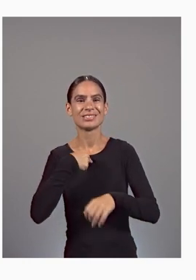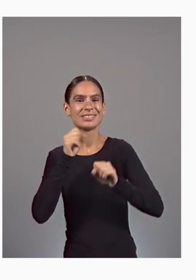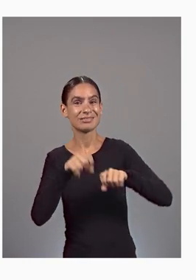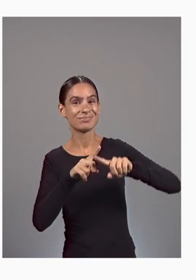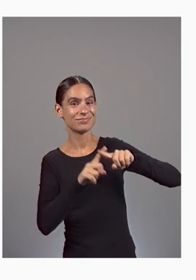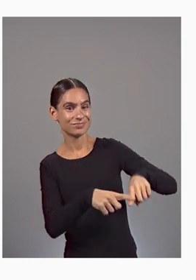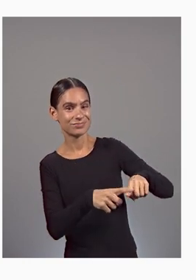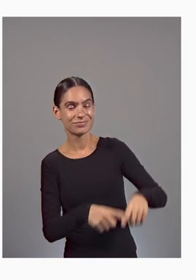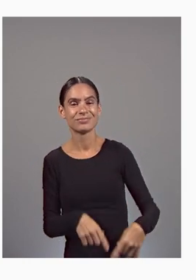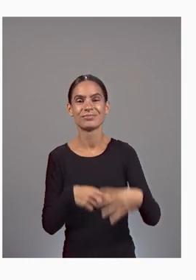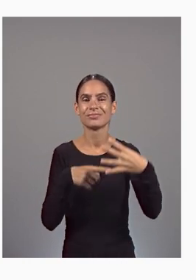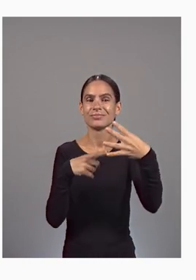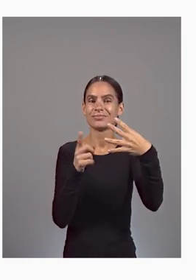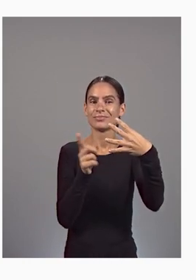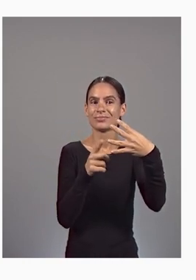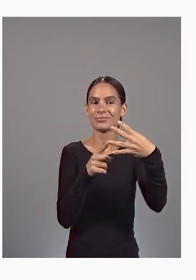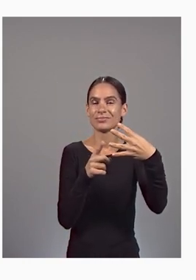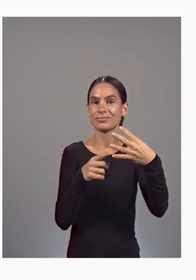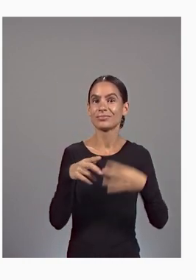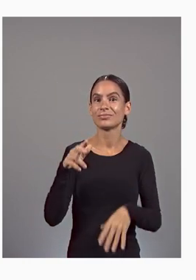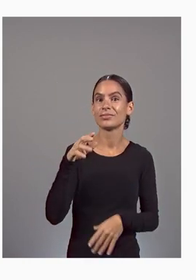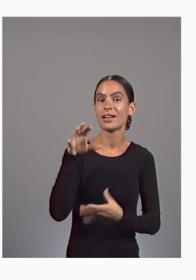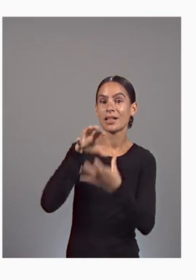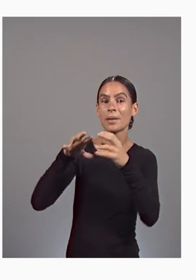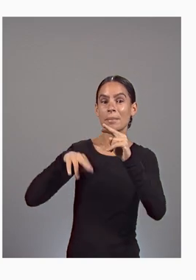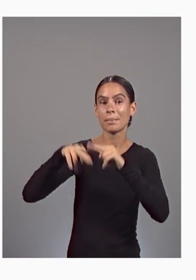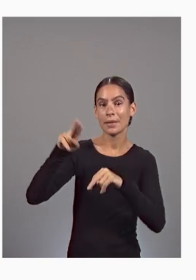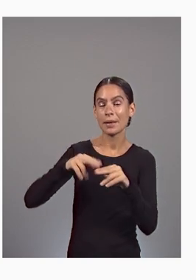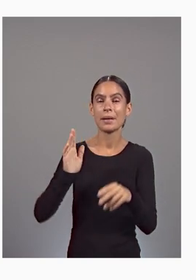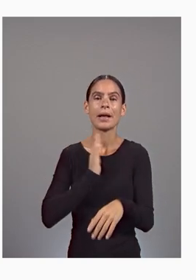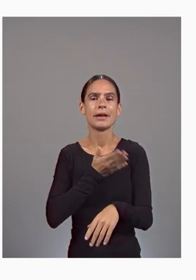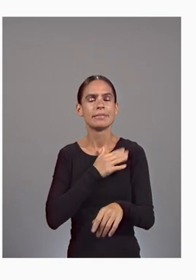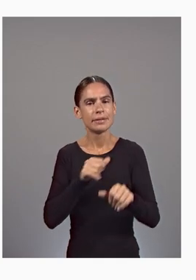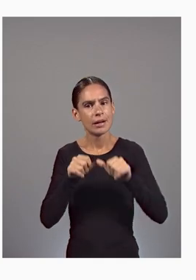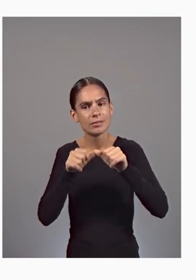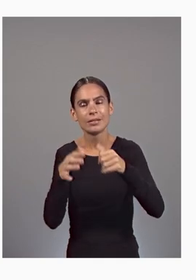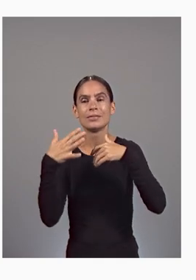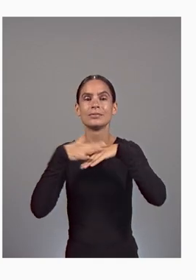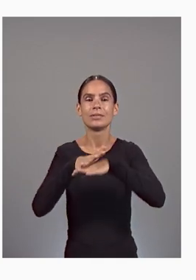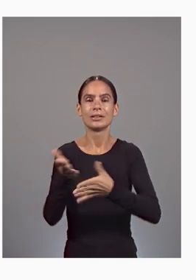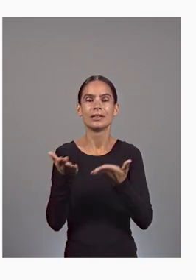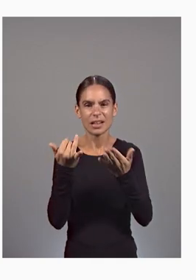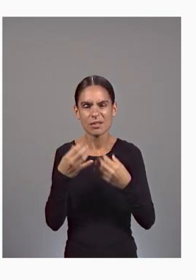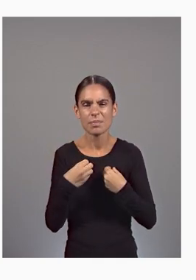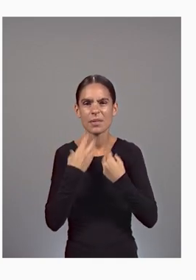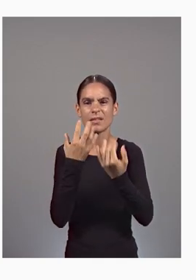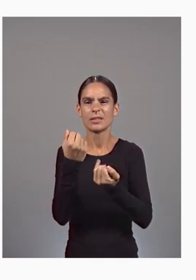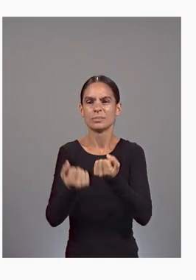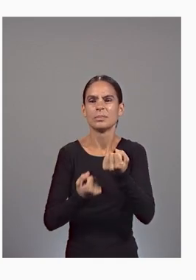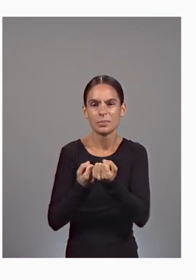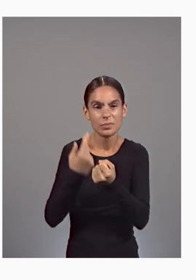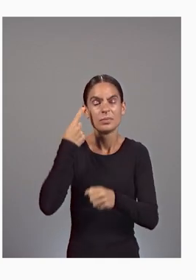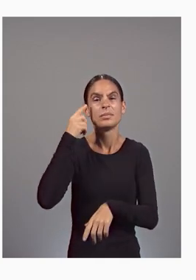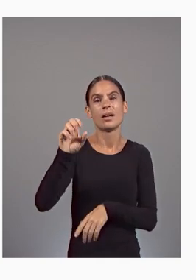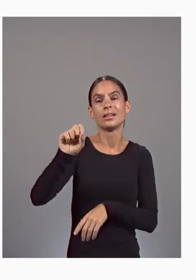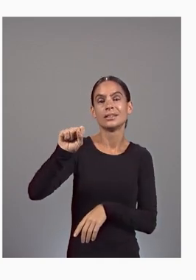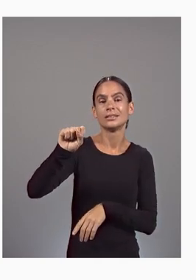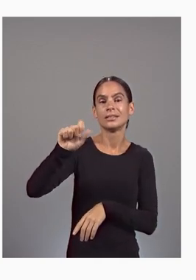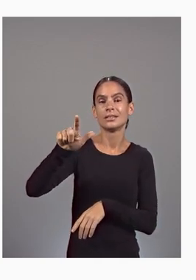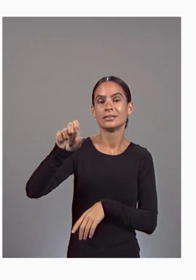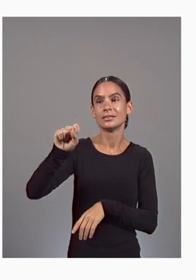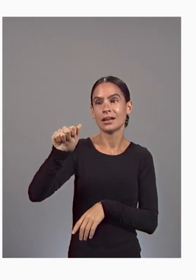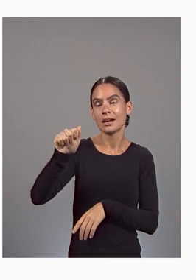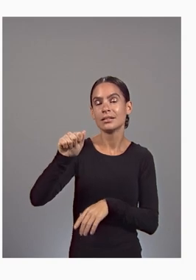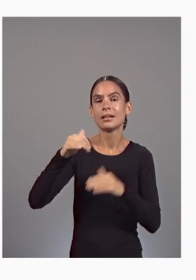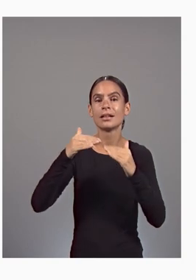Third, Cloud Build, our continuous integration service, now provides support for Salsa Level 3 compliance